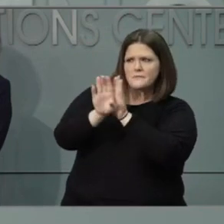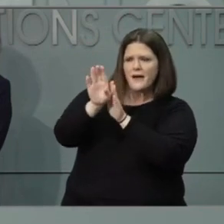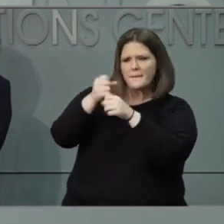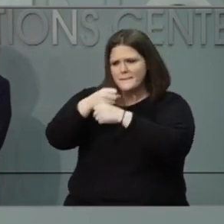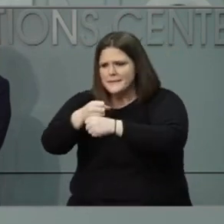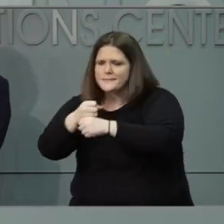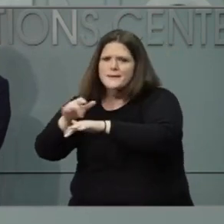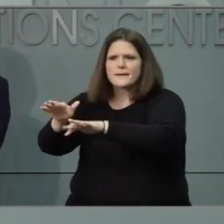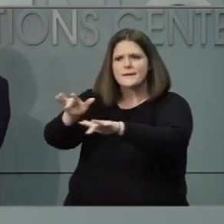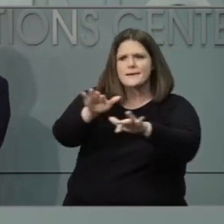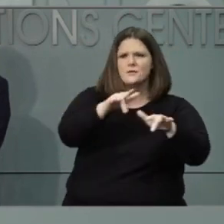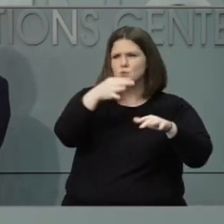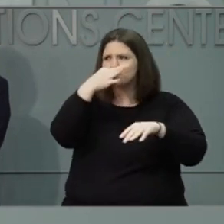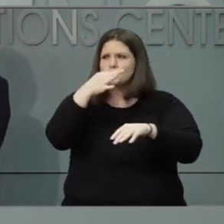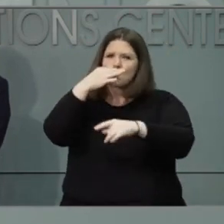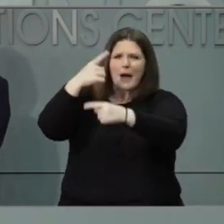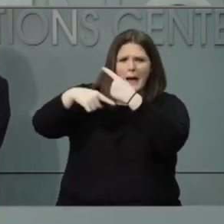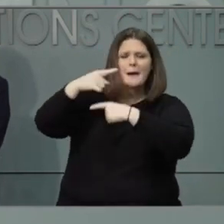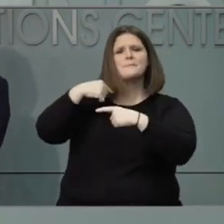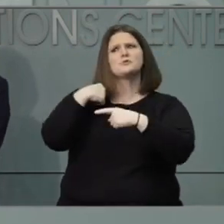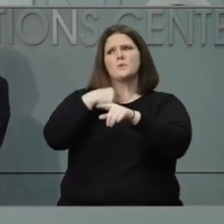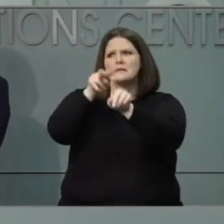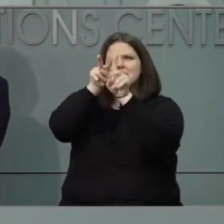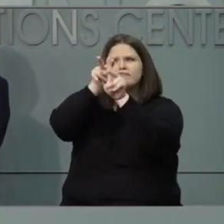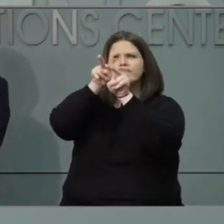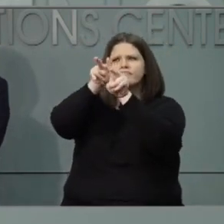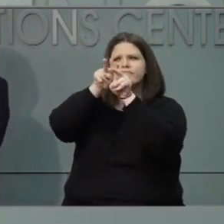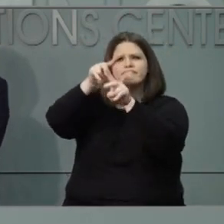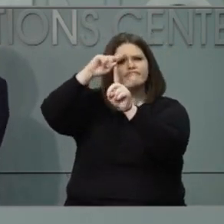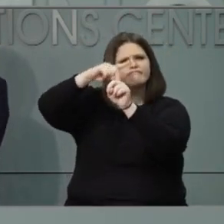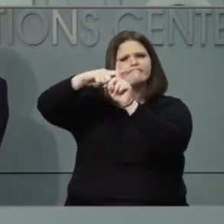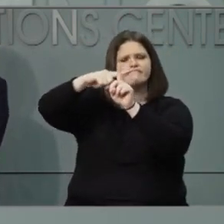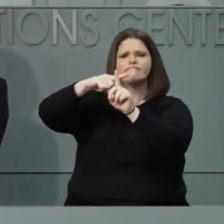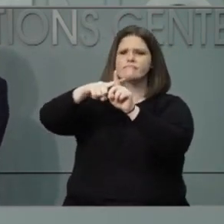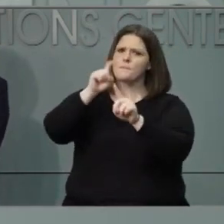we all work together, I think that's, that's the goal of today's actions. Thank you.